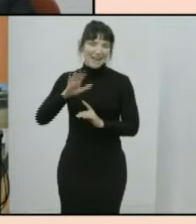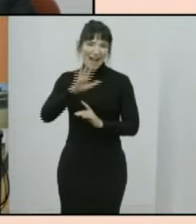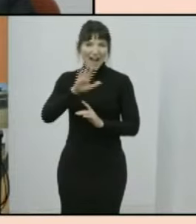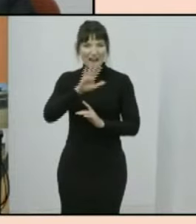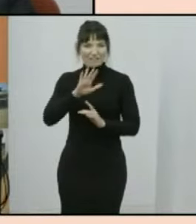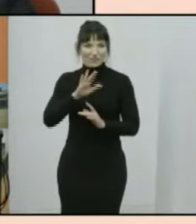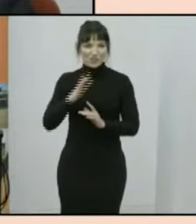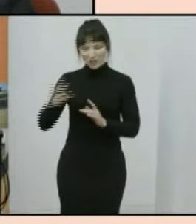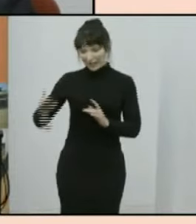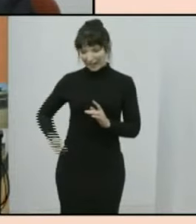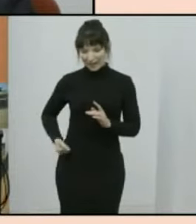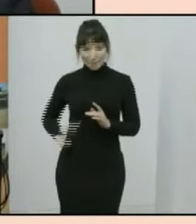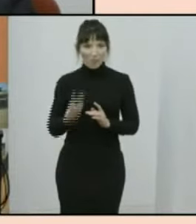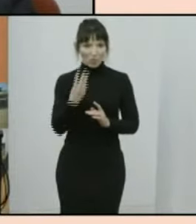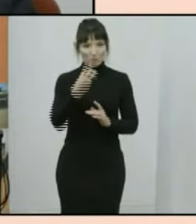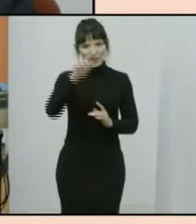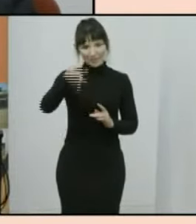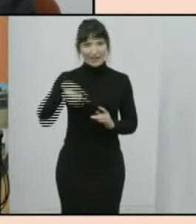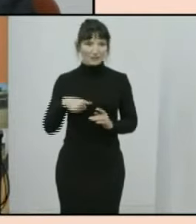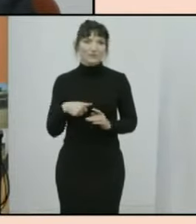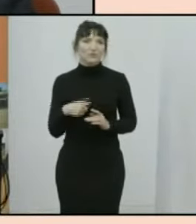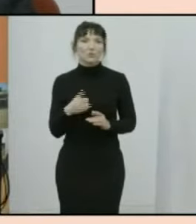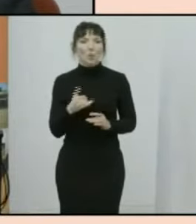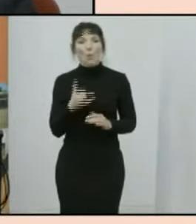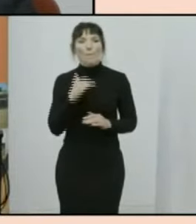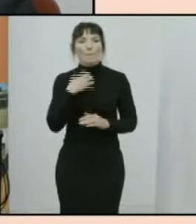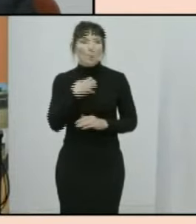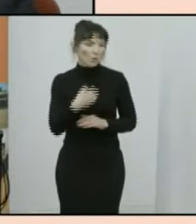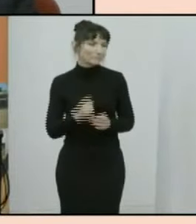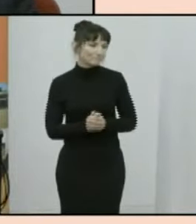3 000 or more that is our average australian